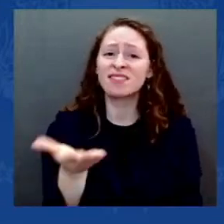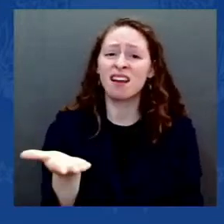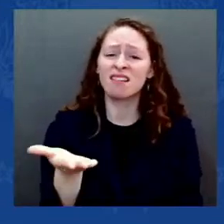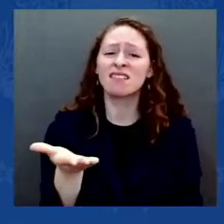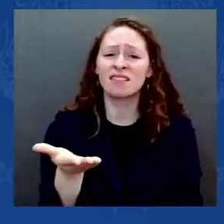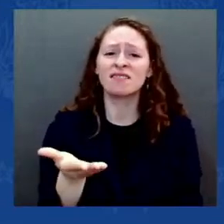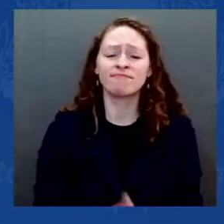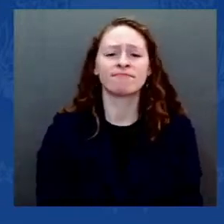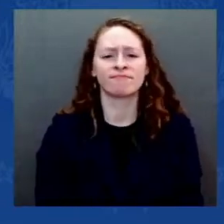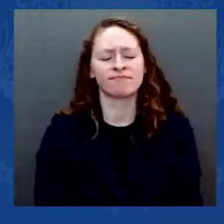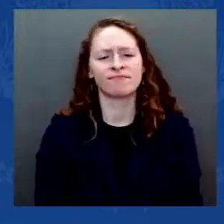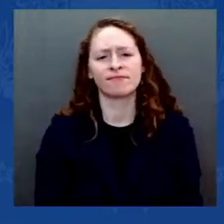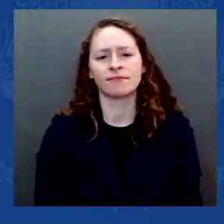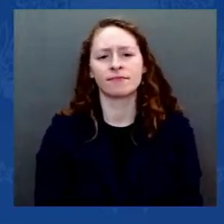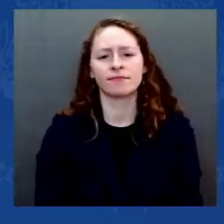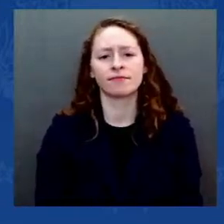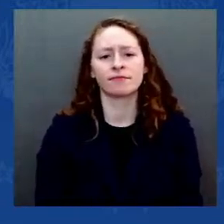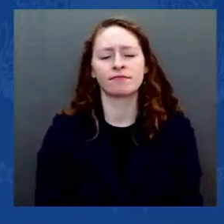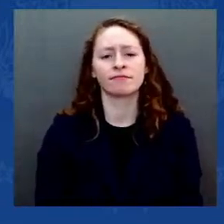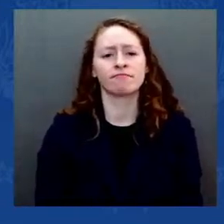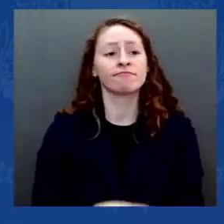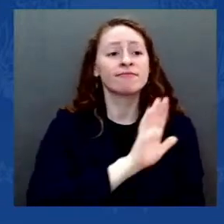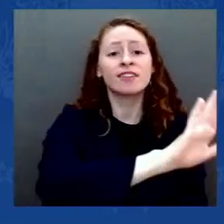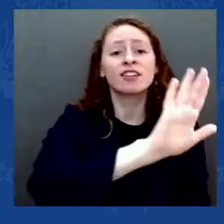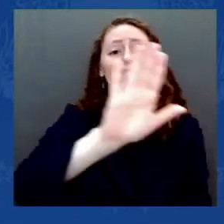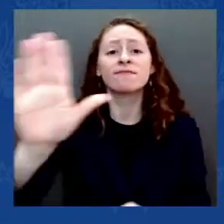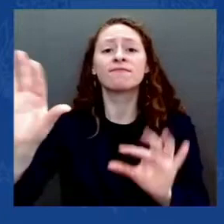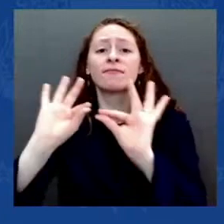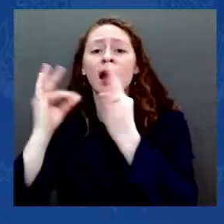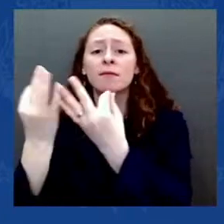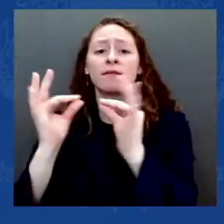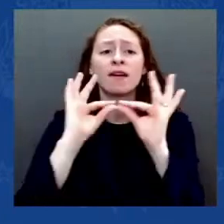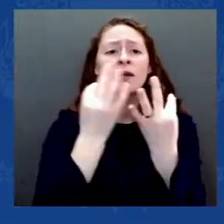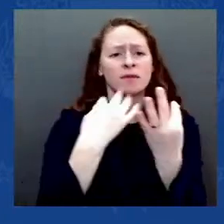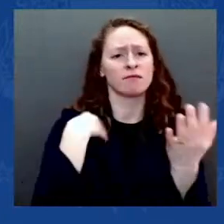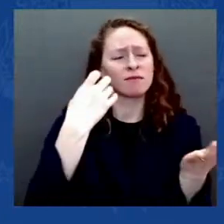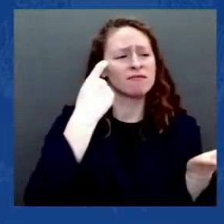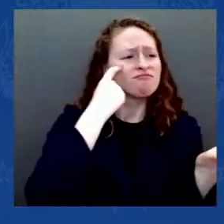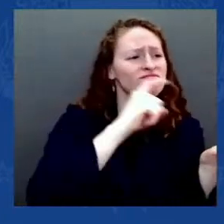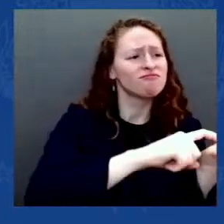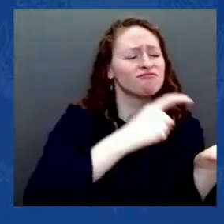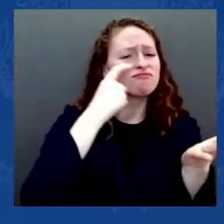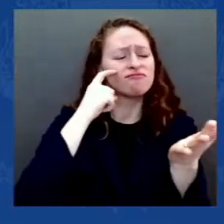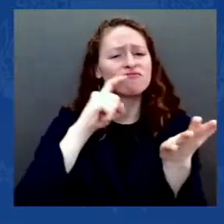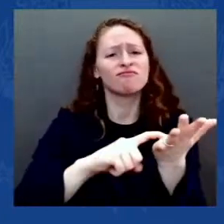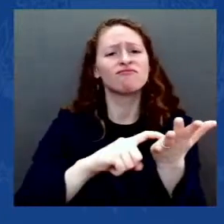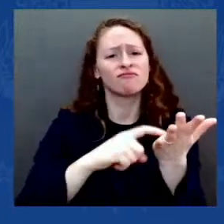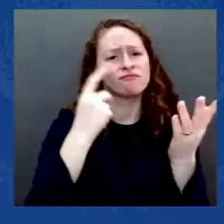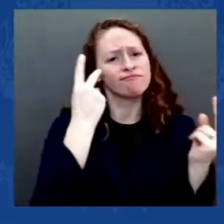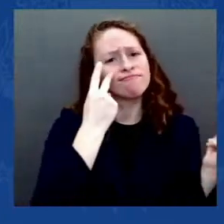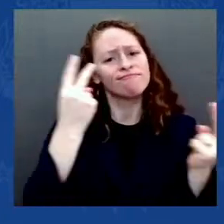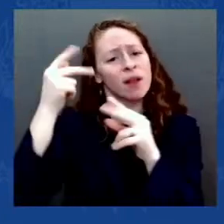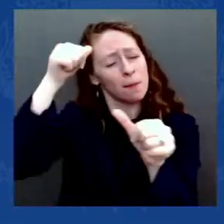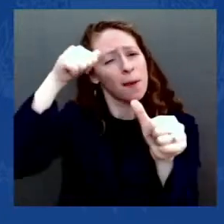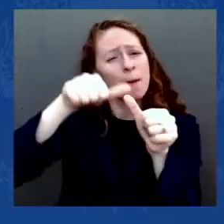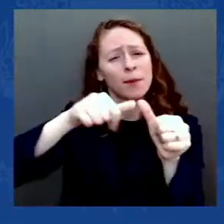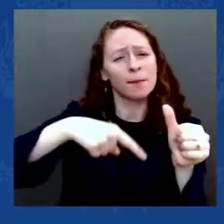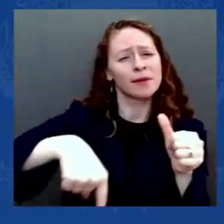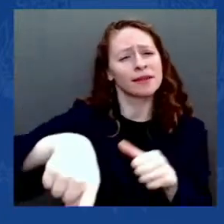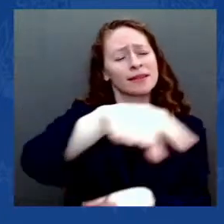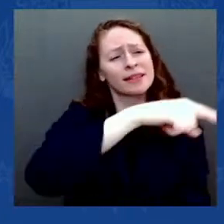You know, I wonder how will January 6th come to be remembered in the years ahead?